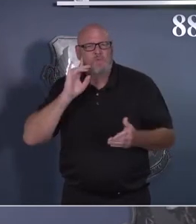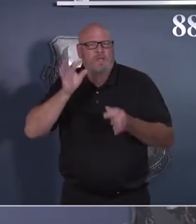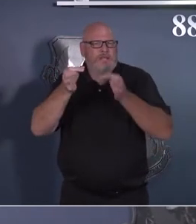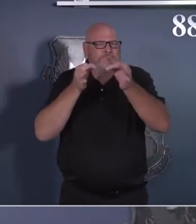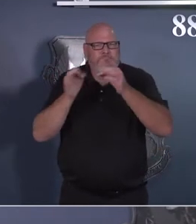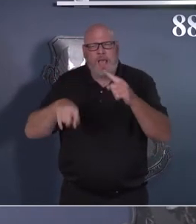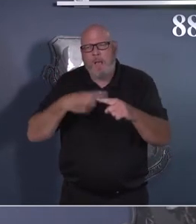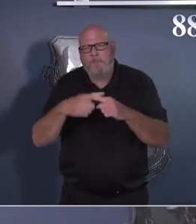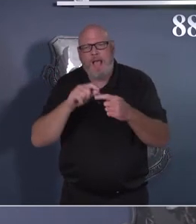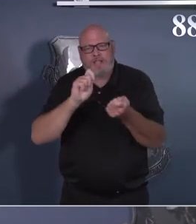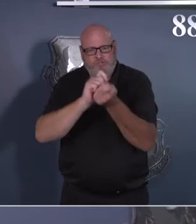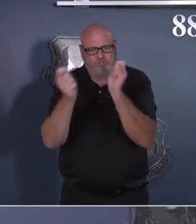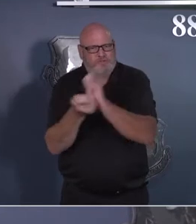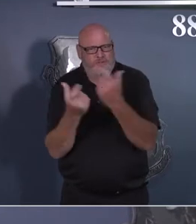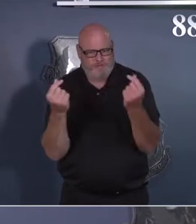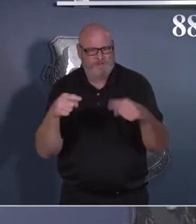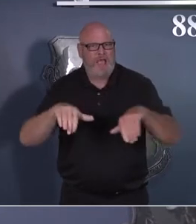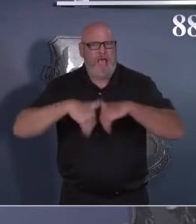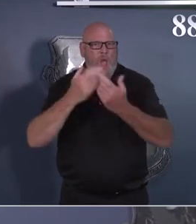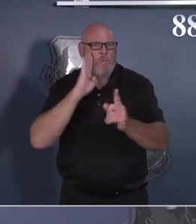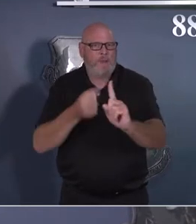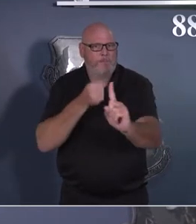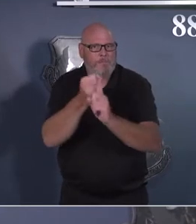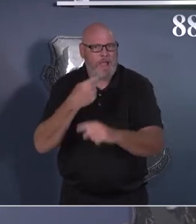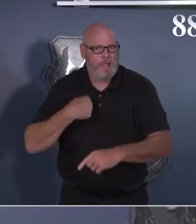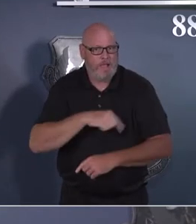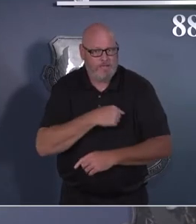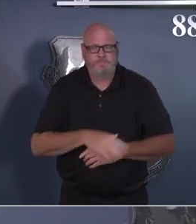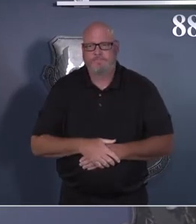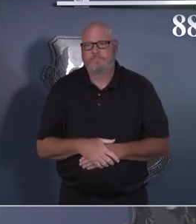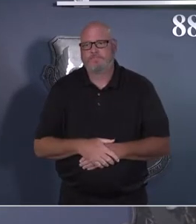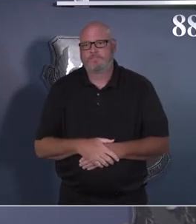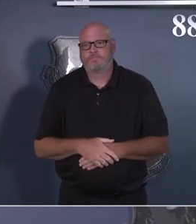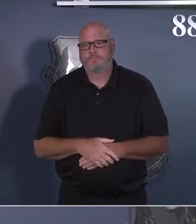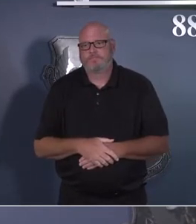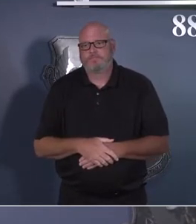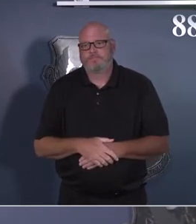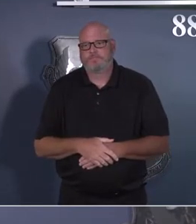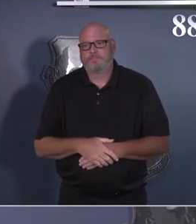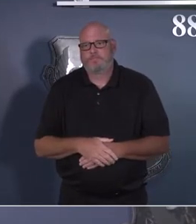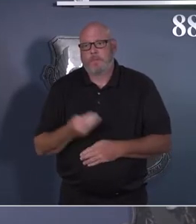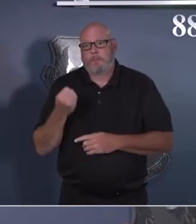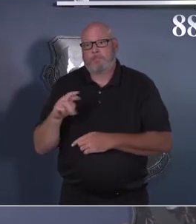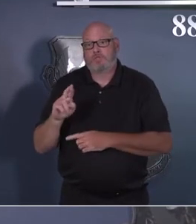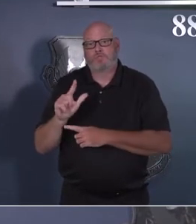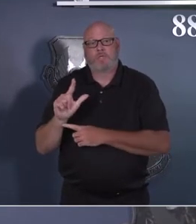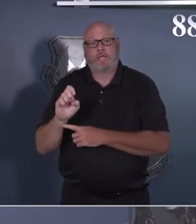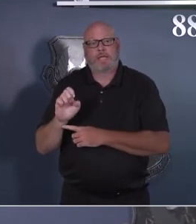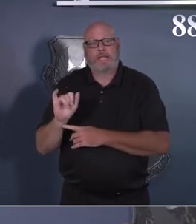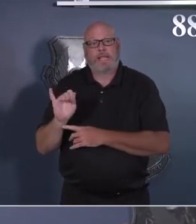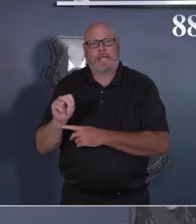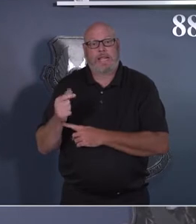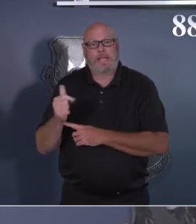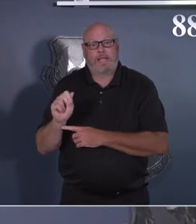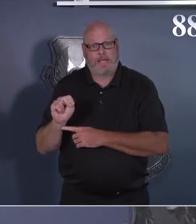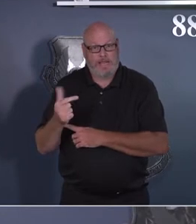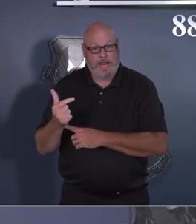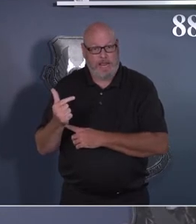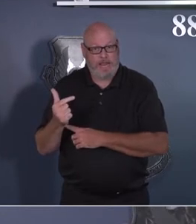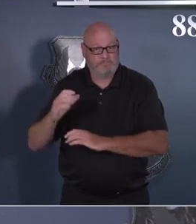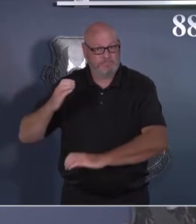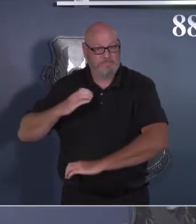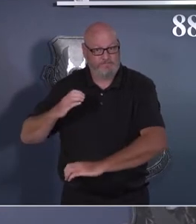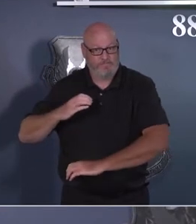for the 88th Air Base Wing, is going to talk a little bit about telework and what that looks like and some of the flexibilities we have in today's